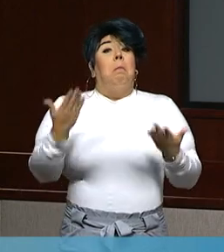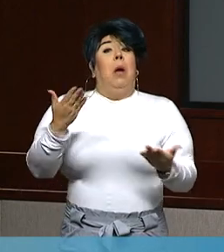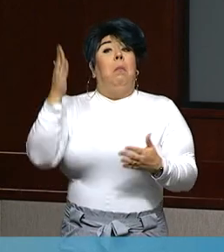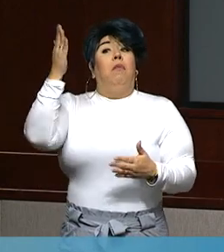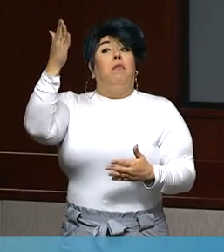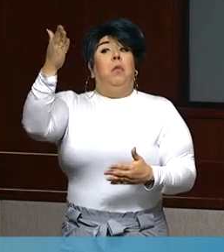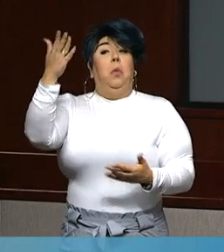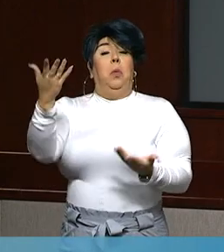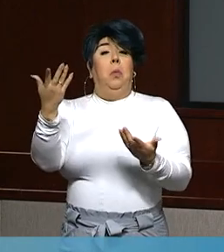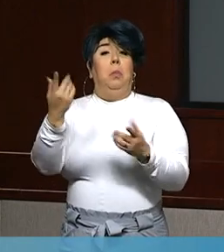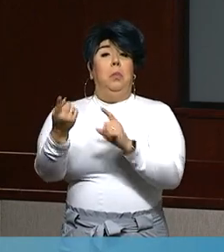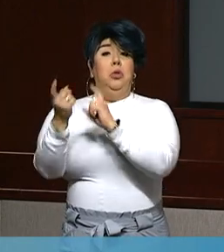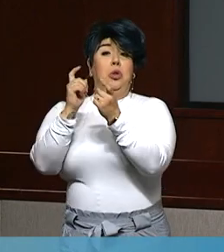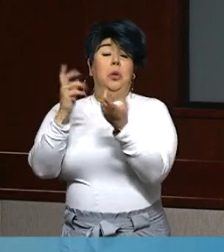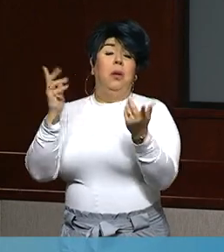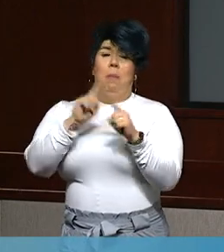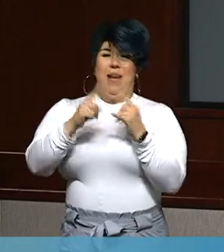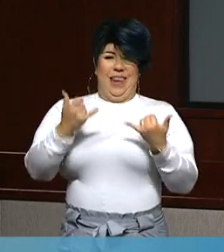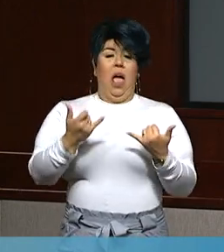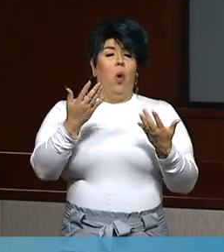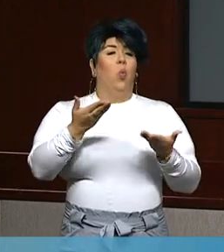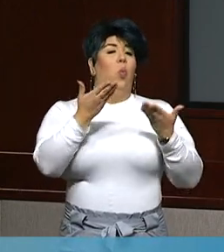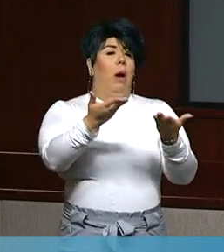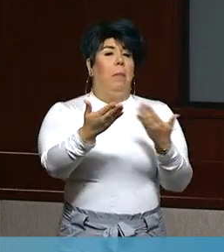comes out. But currently, that's the recommendation today.